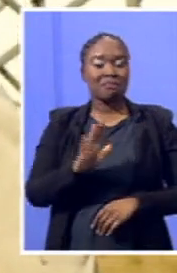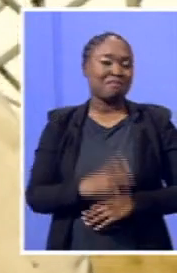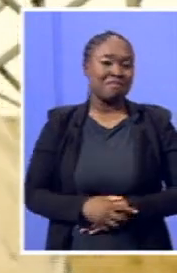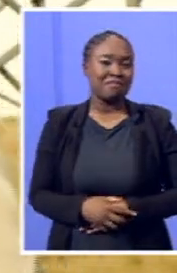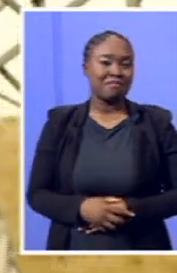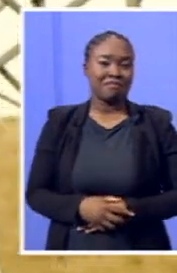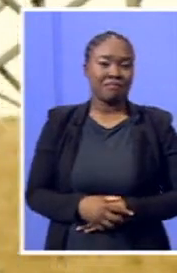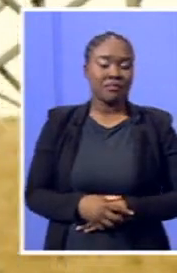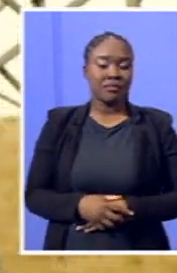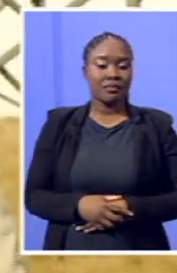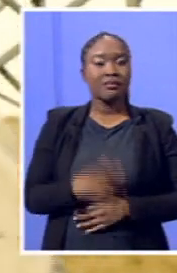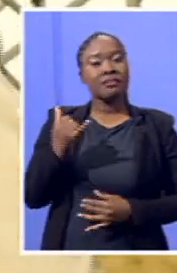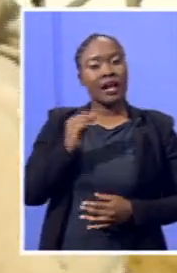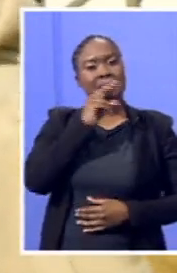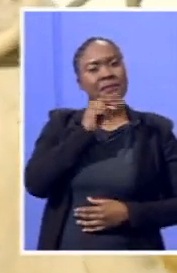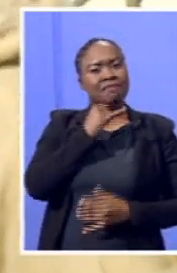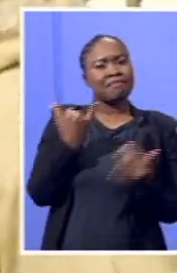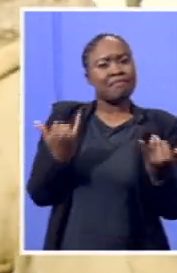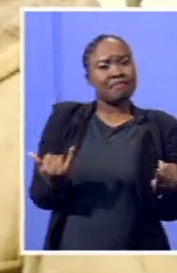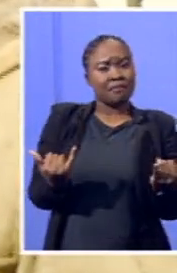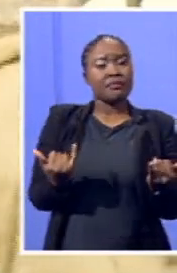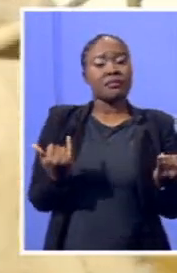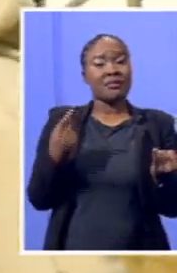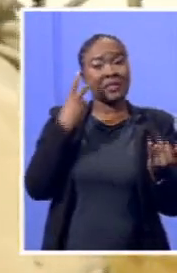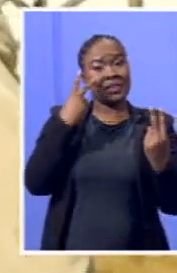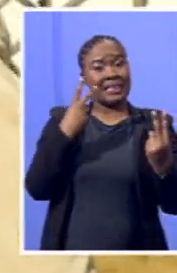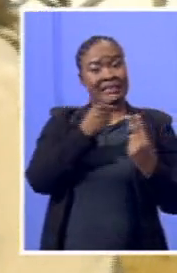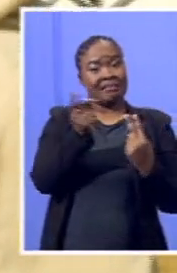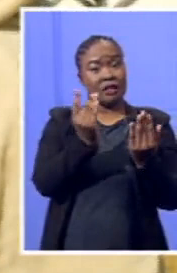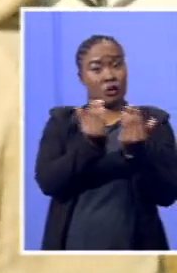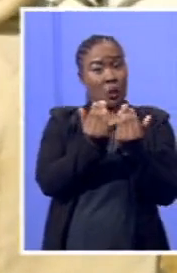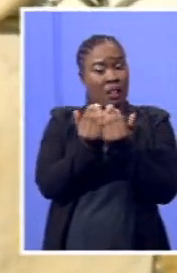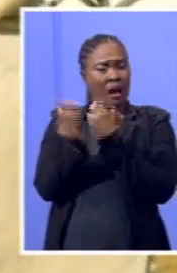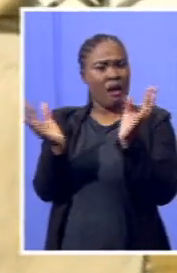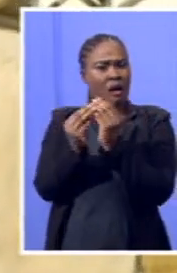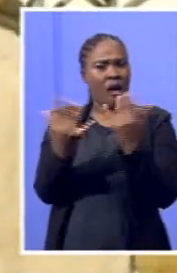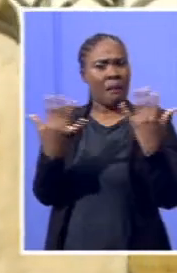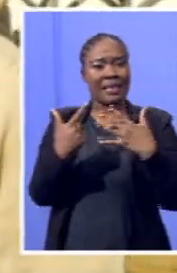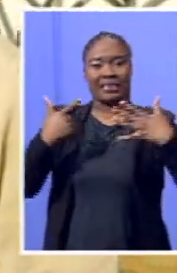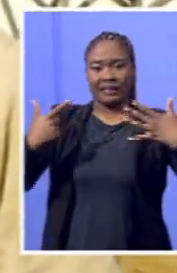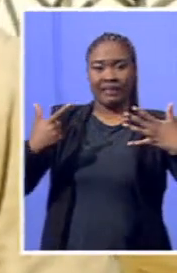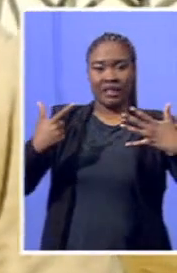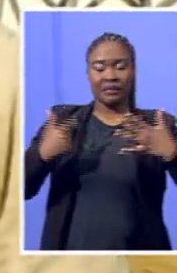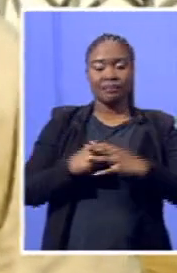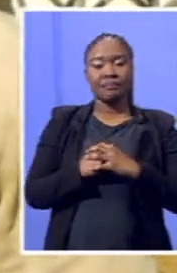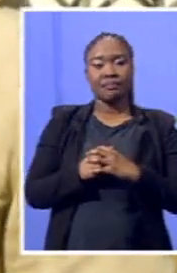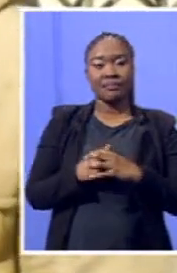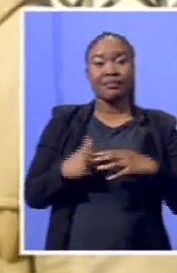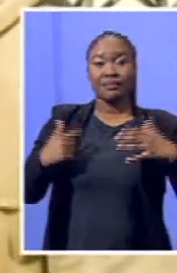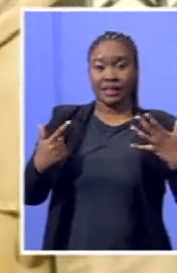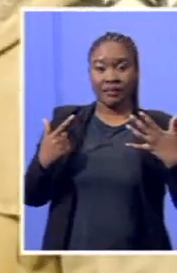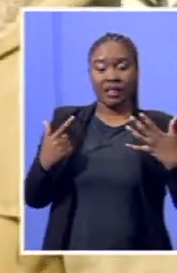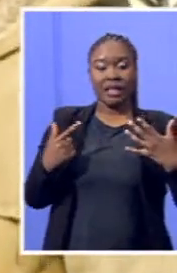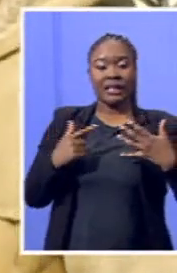And let's talk about today now. see these schools. How many are they? There are seven in numbers. Yes. We have the